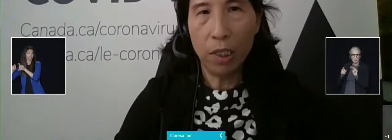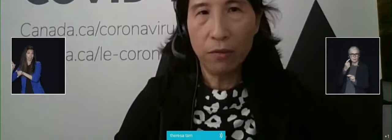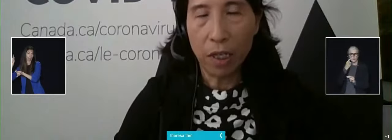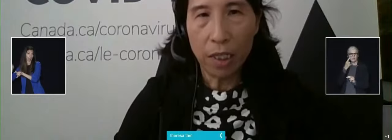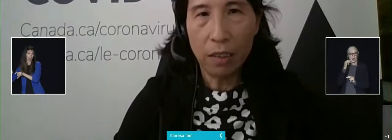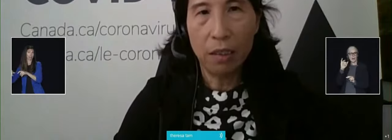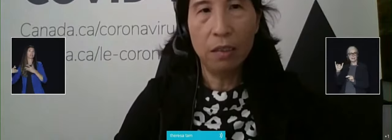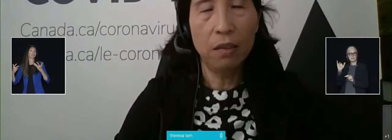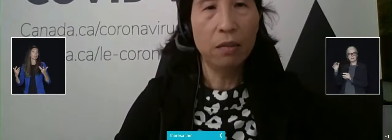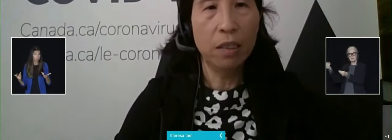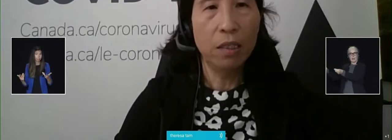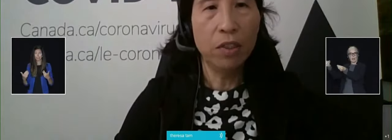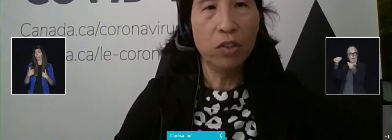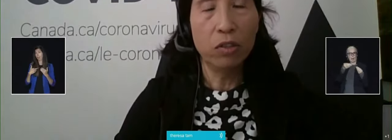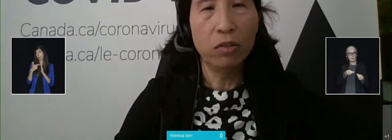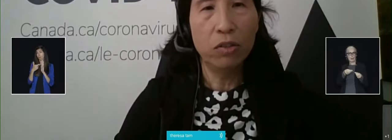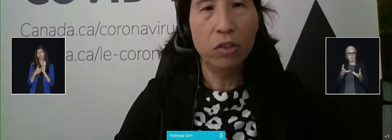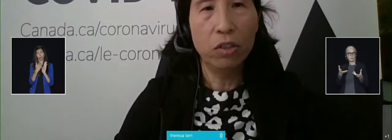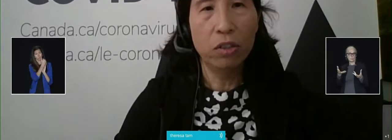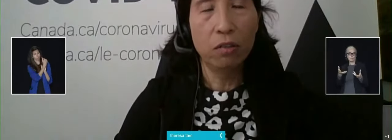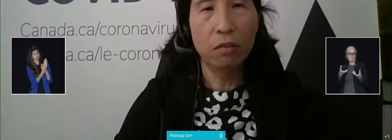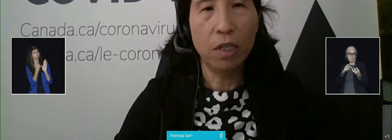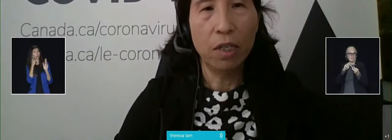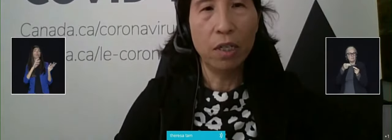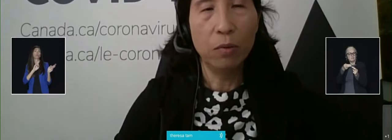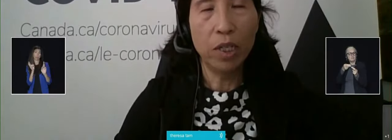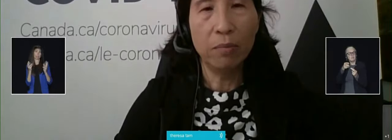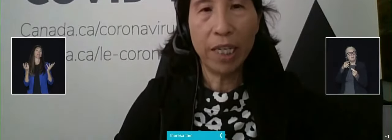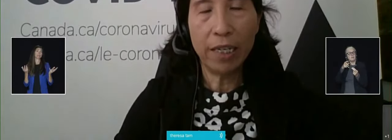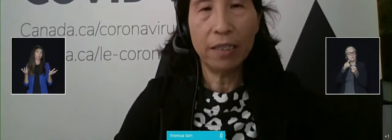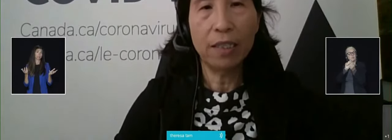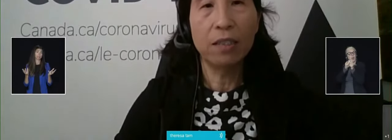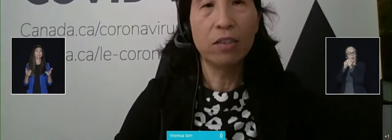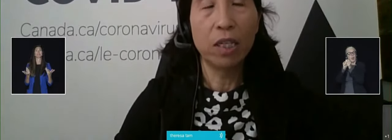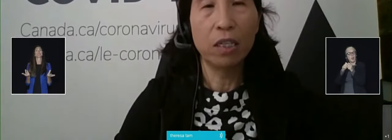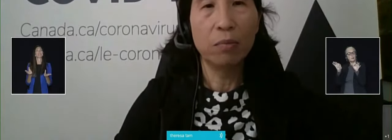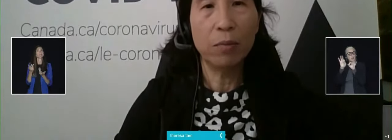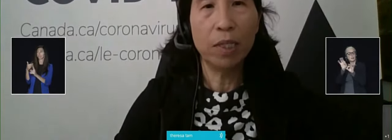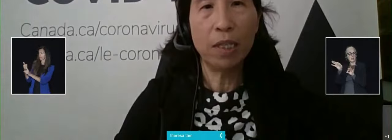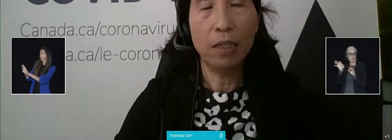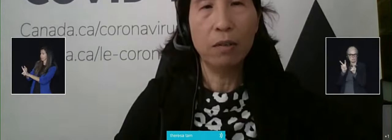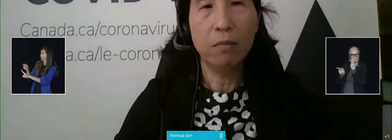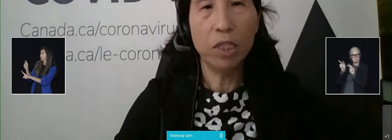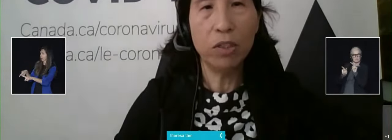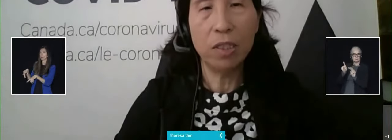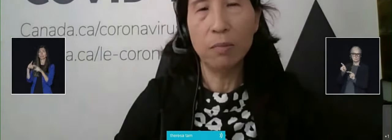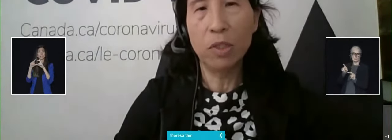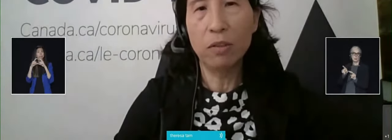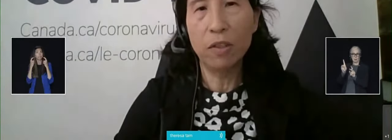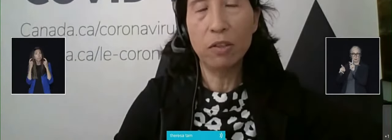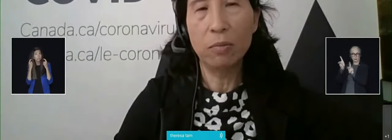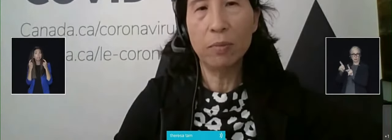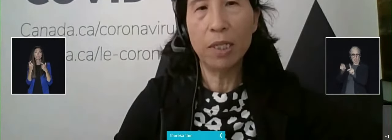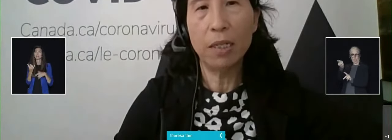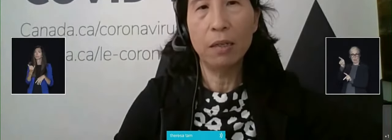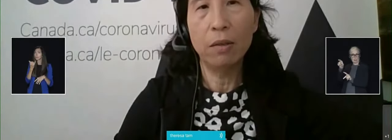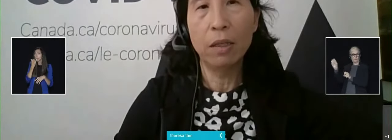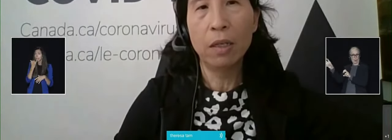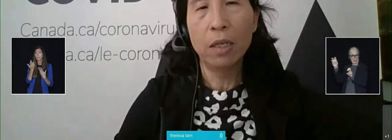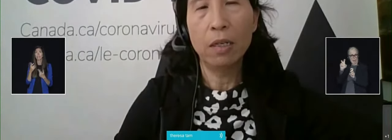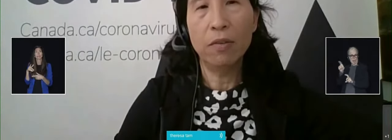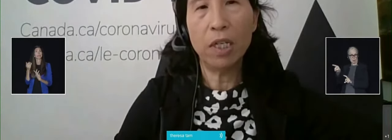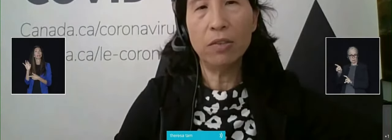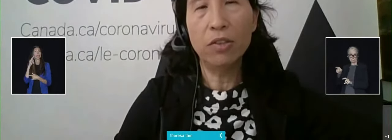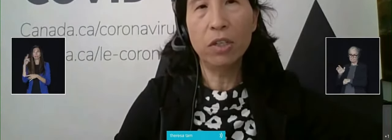And we give guidance to those individuals to wear a mask and do other public health measures and observe local public